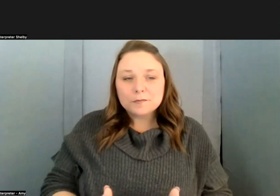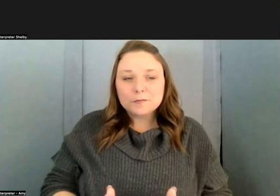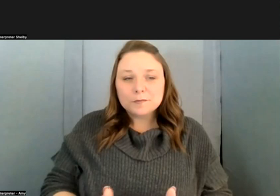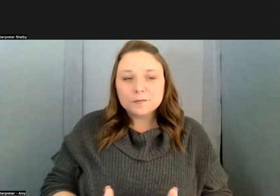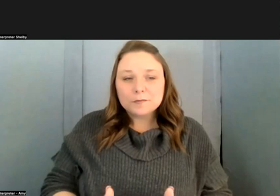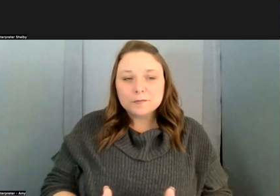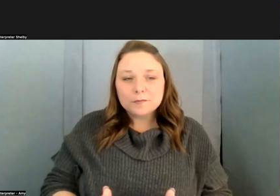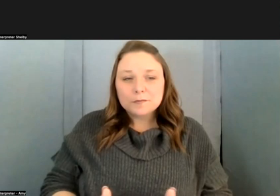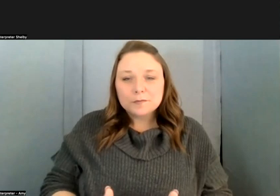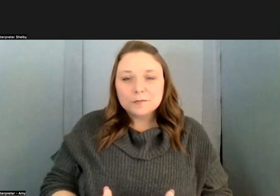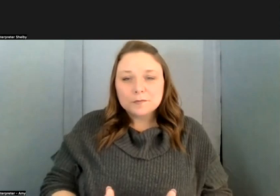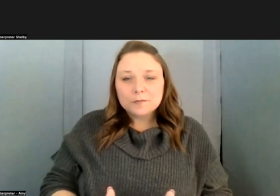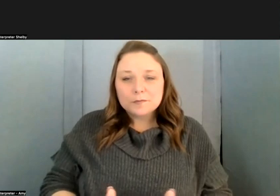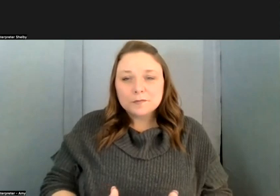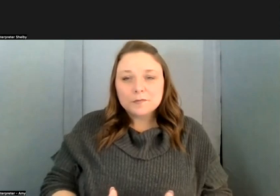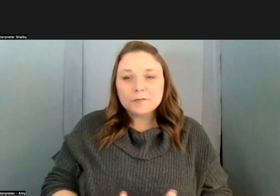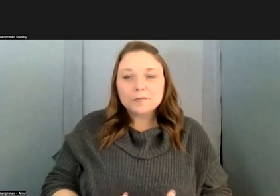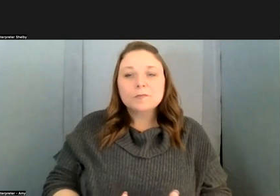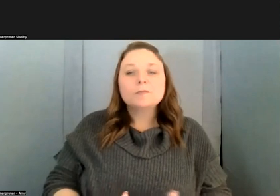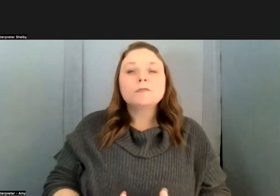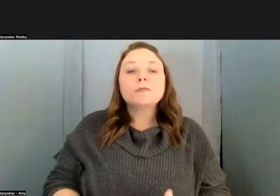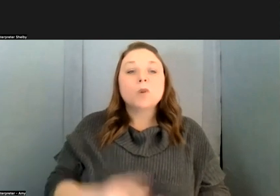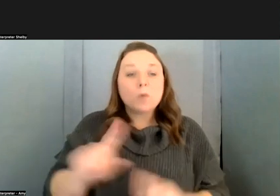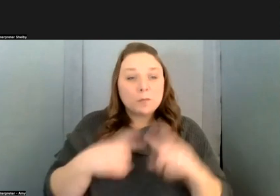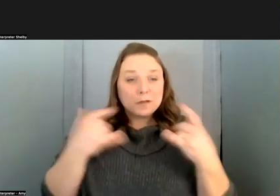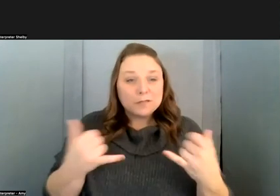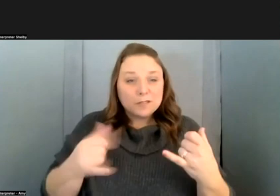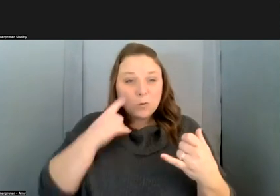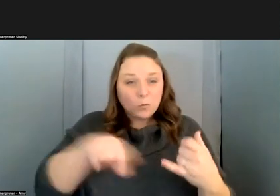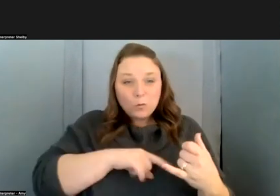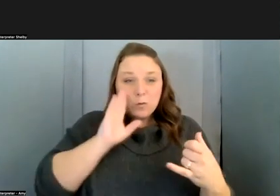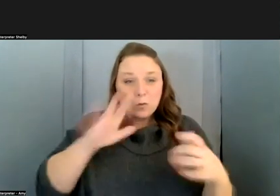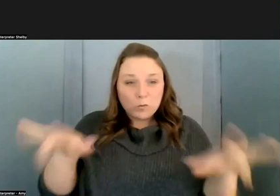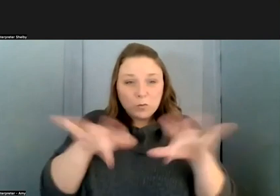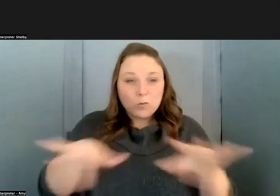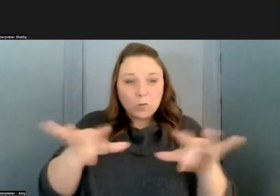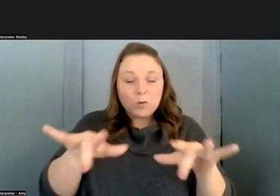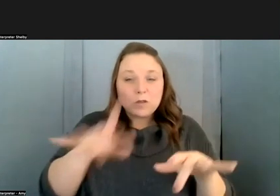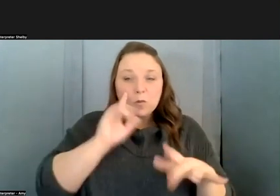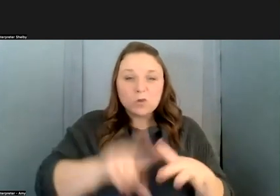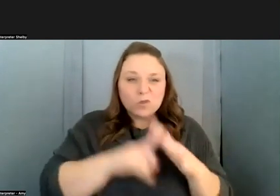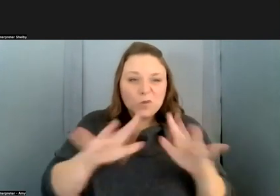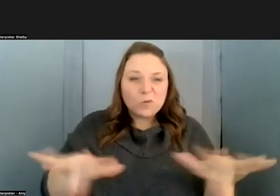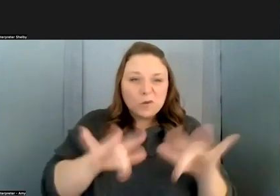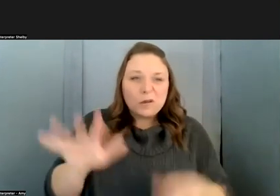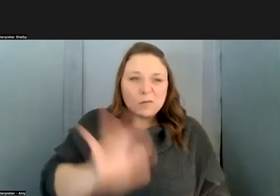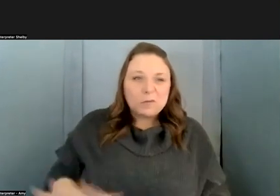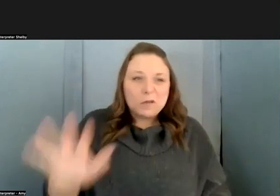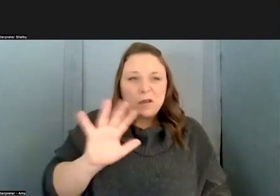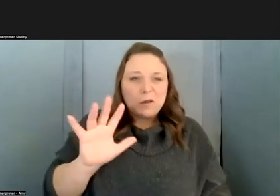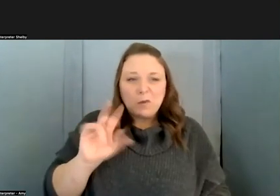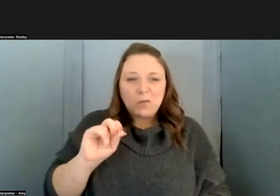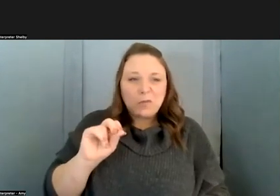a quick note about today's session uh is that it will be recorded and we'll start the recording in about about 30 seconds